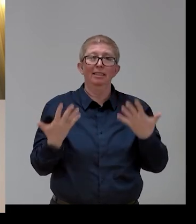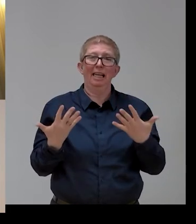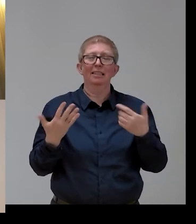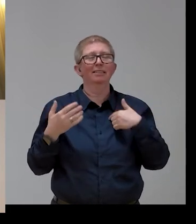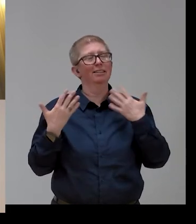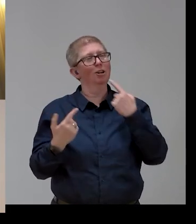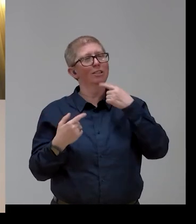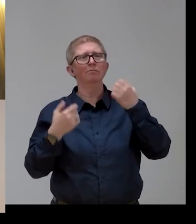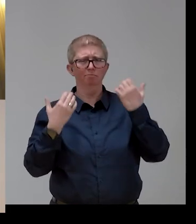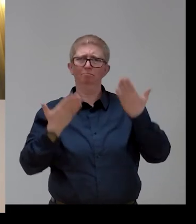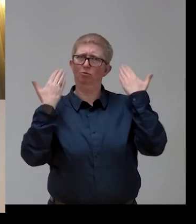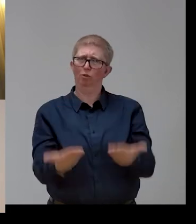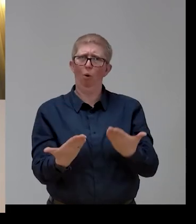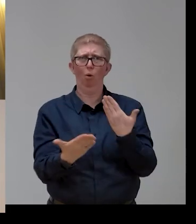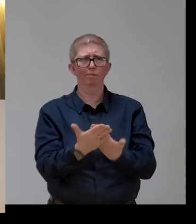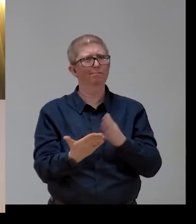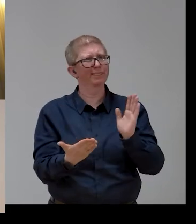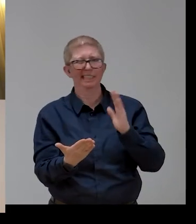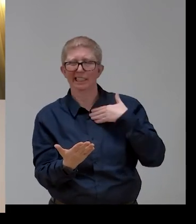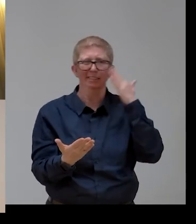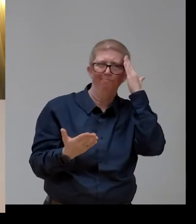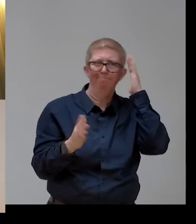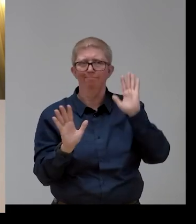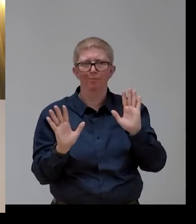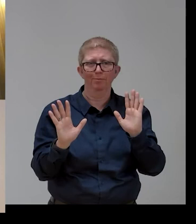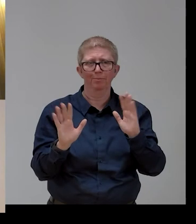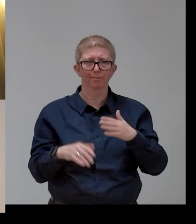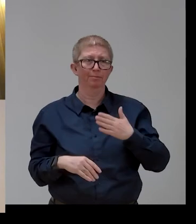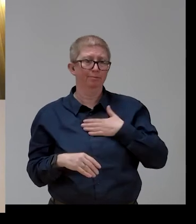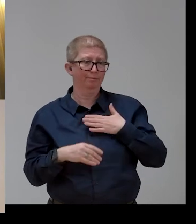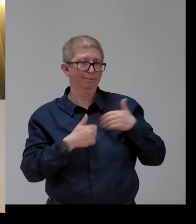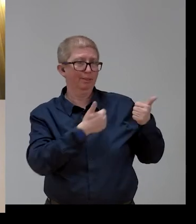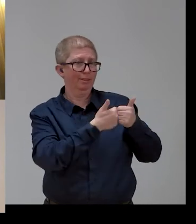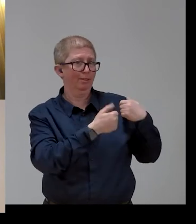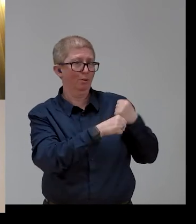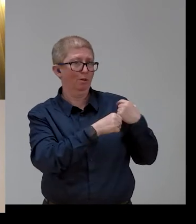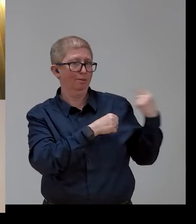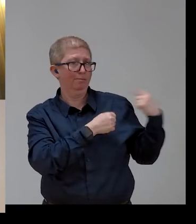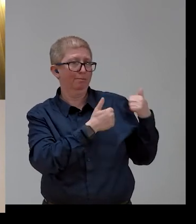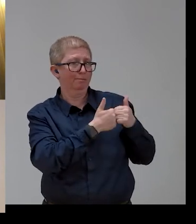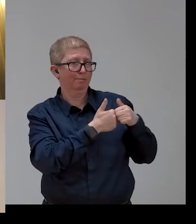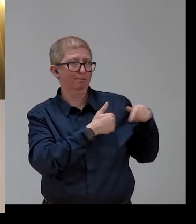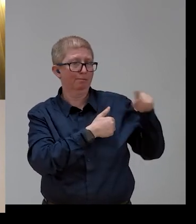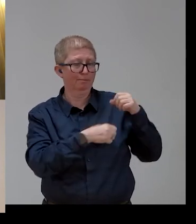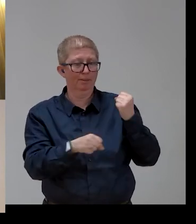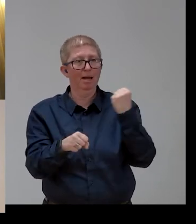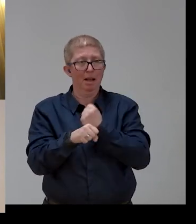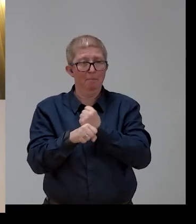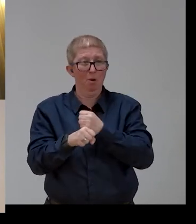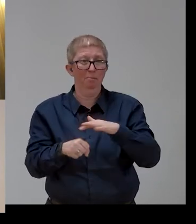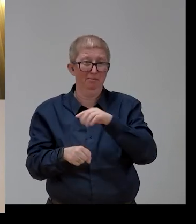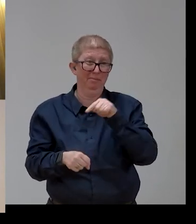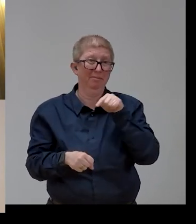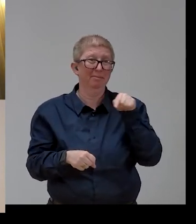has been done by my commissioner, that employment will figure as a very important point